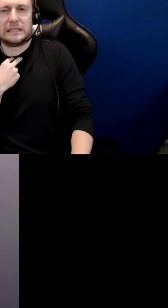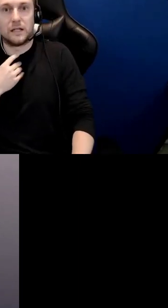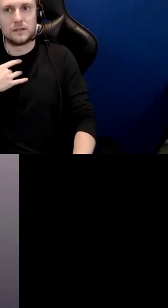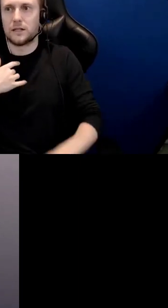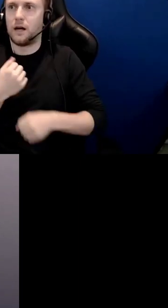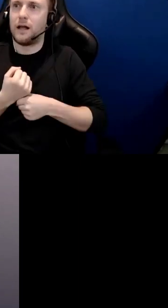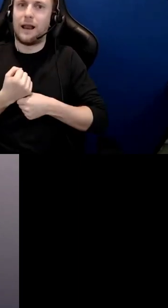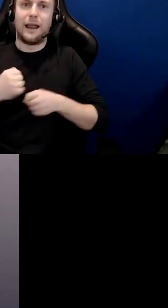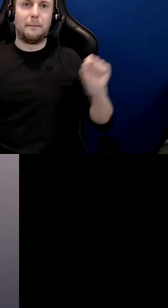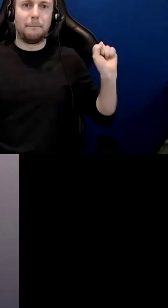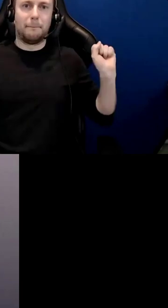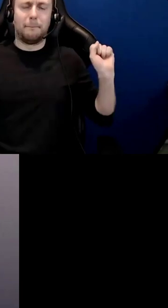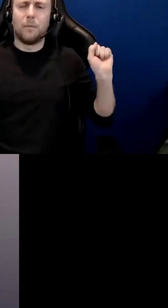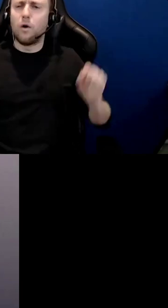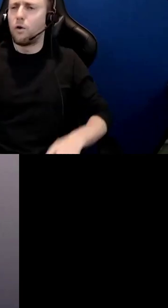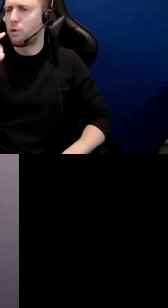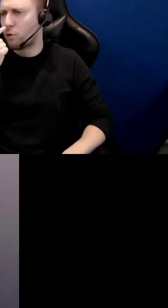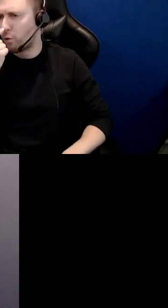how please